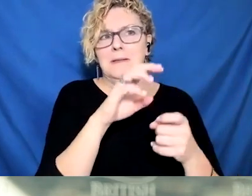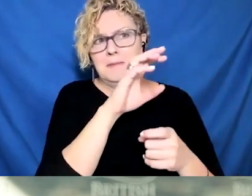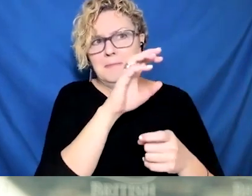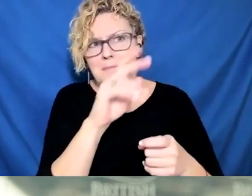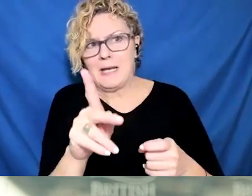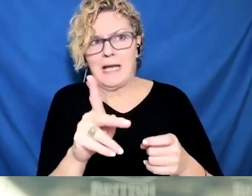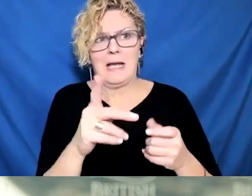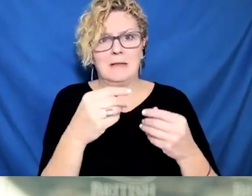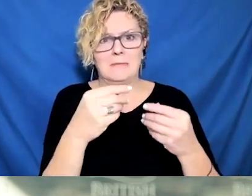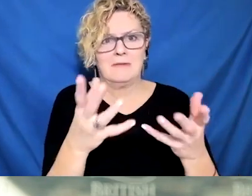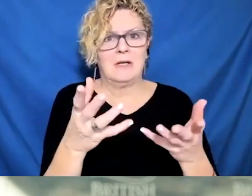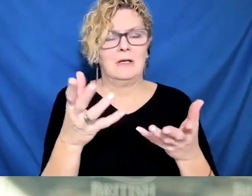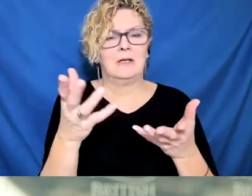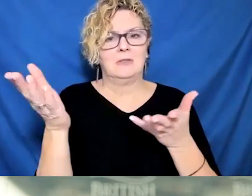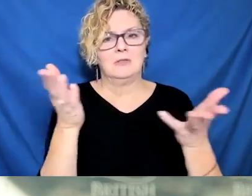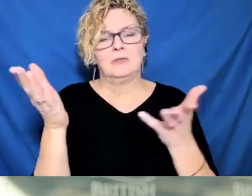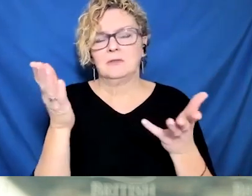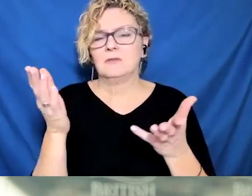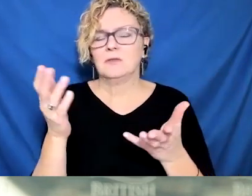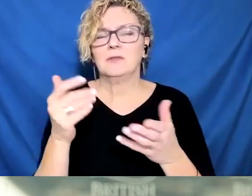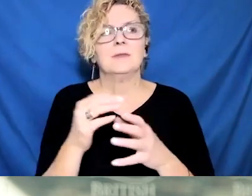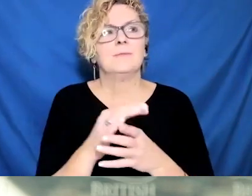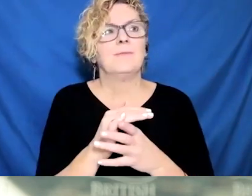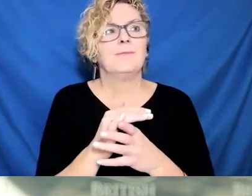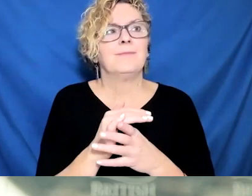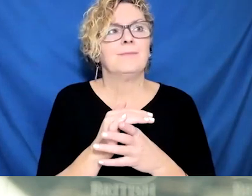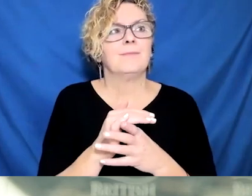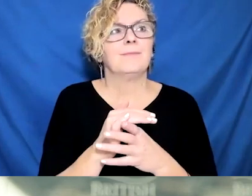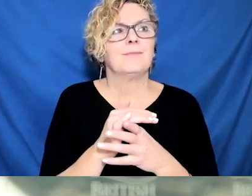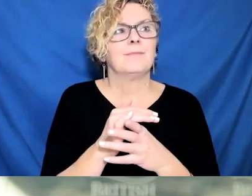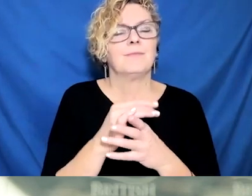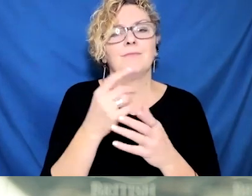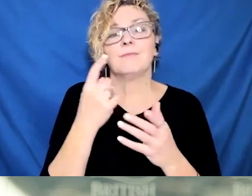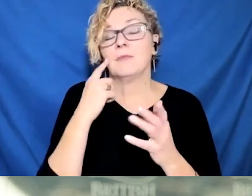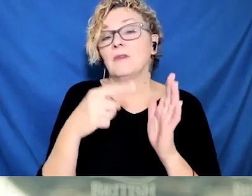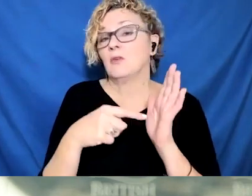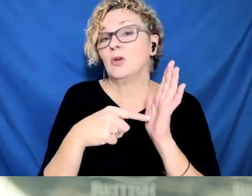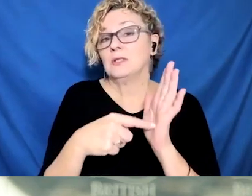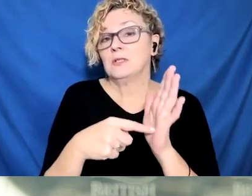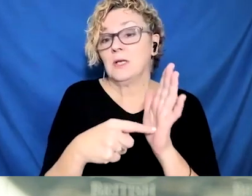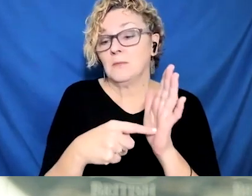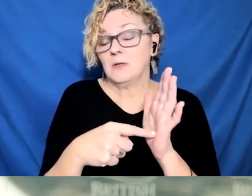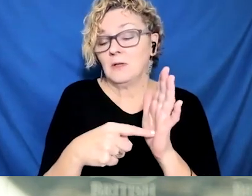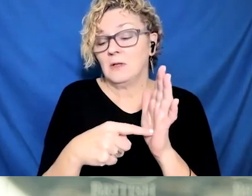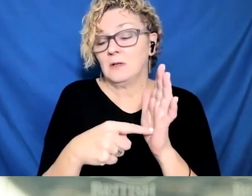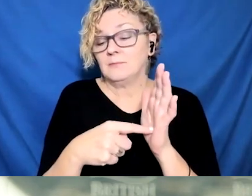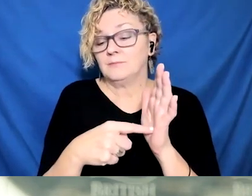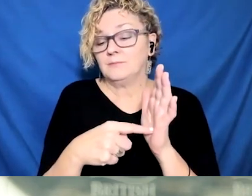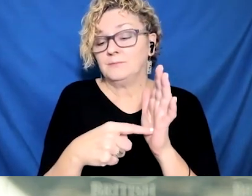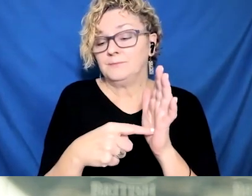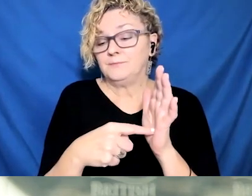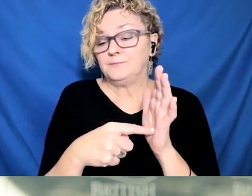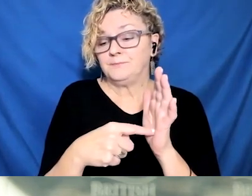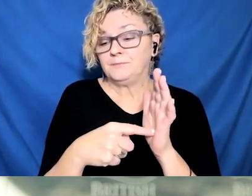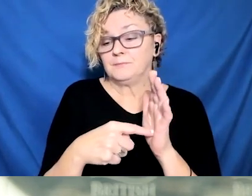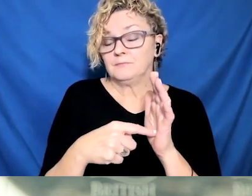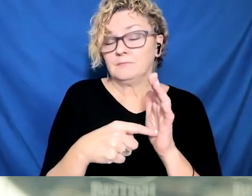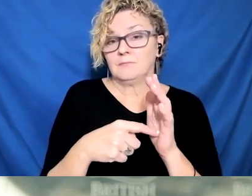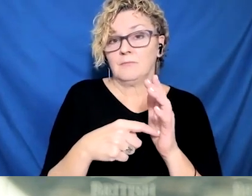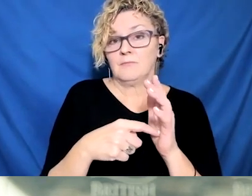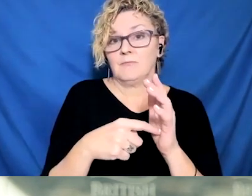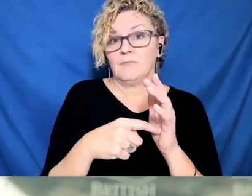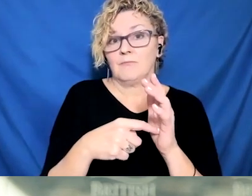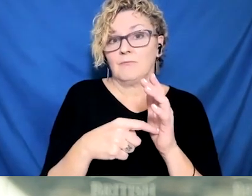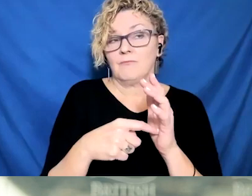healthcare workers are treating more patients in our hospitals. 9,400 was the patient census across acute care care yesterday. In